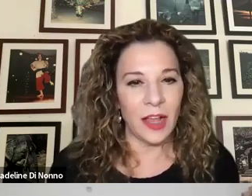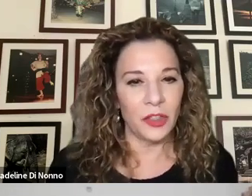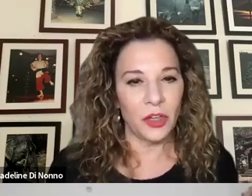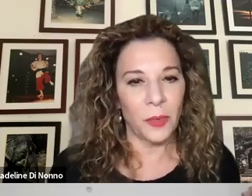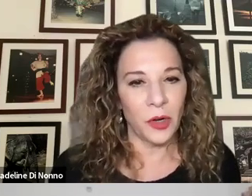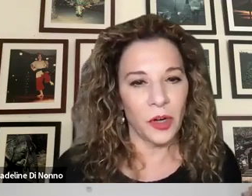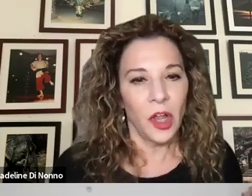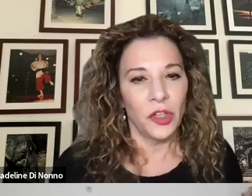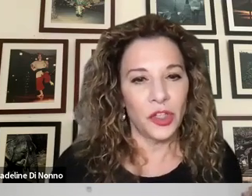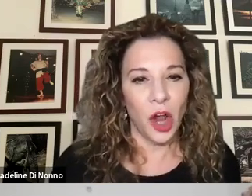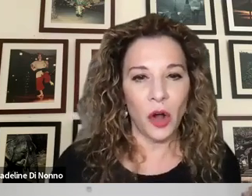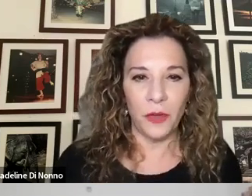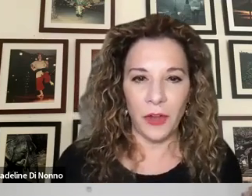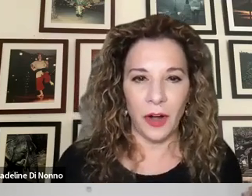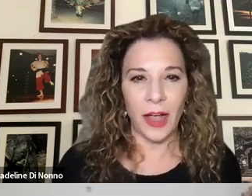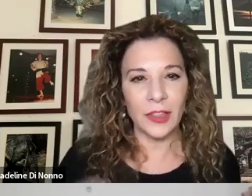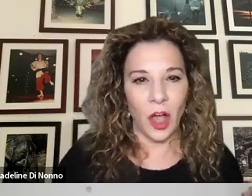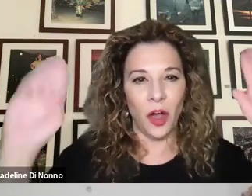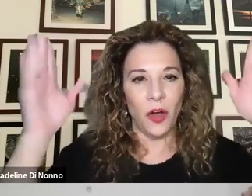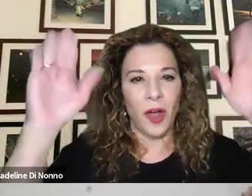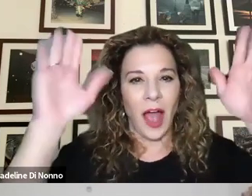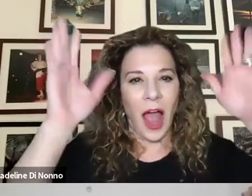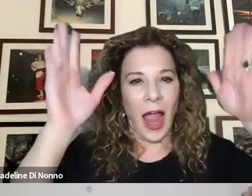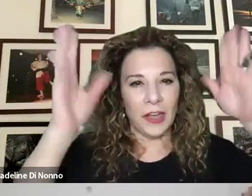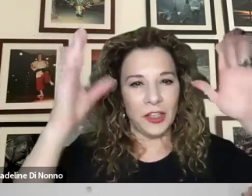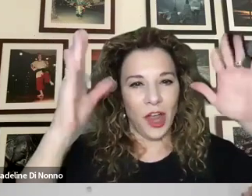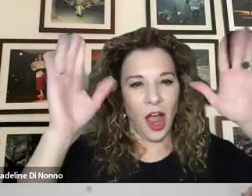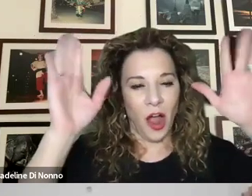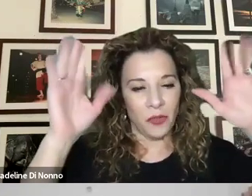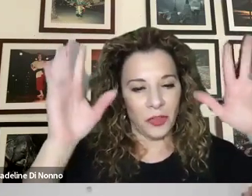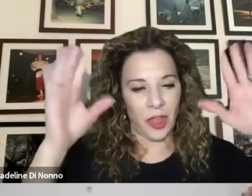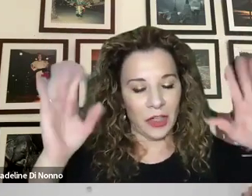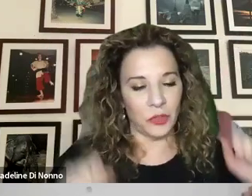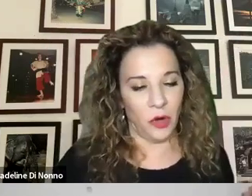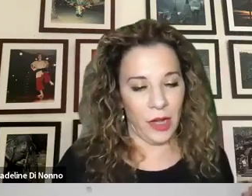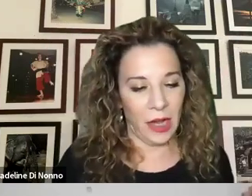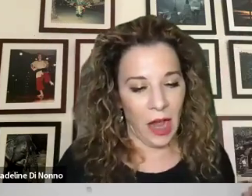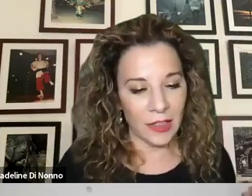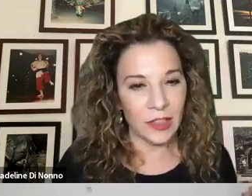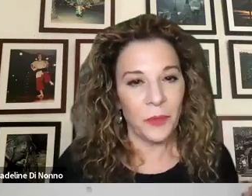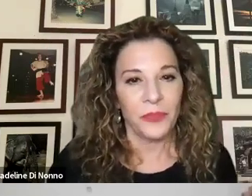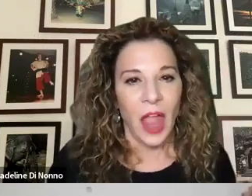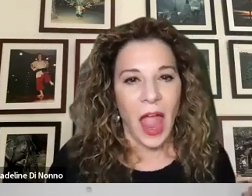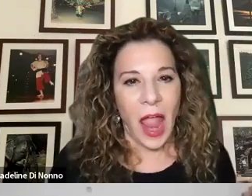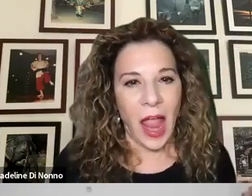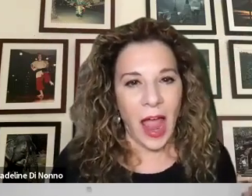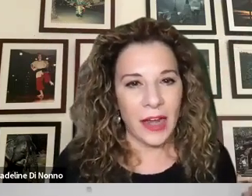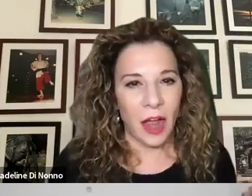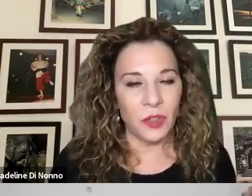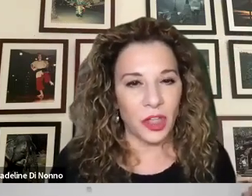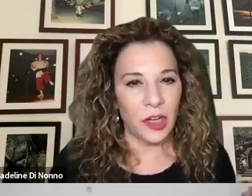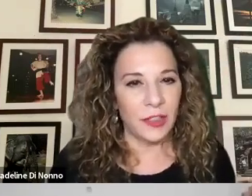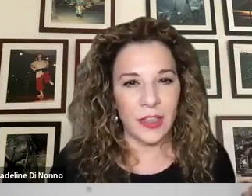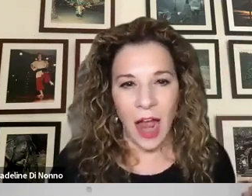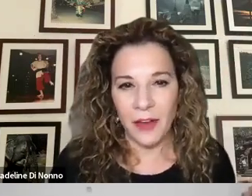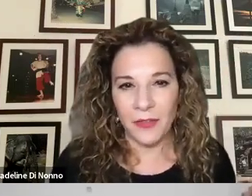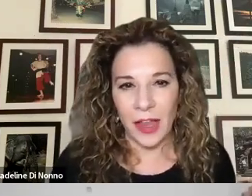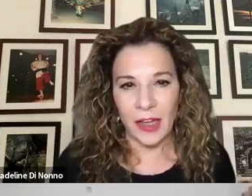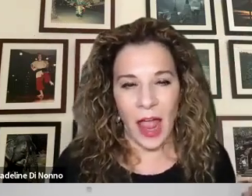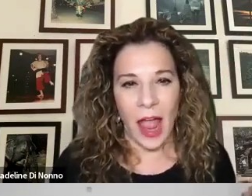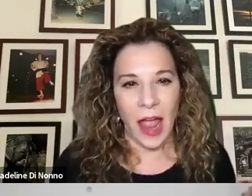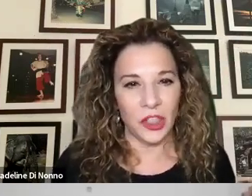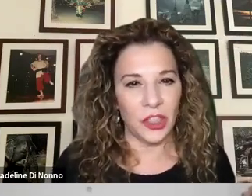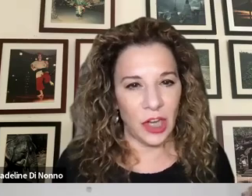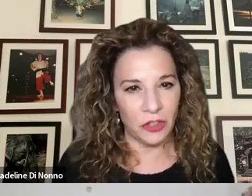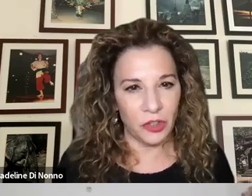ASL interpreter, Joe Rivera. So hi, Joe. Thanks for joining us. And I'm just going to dive